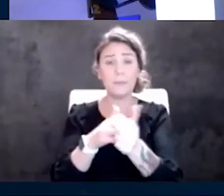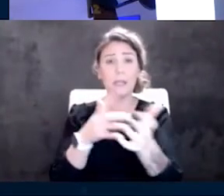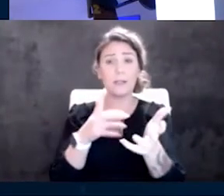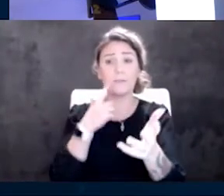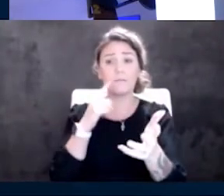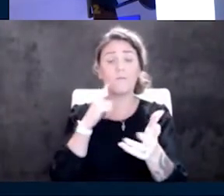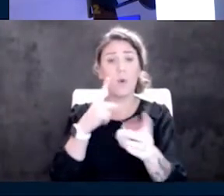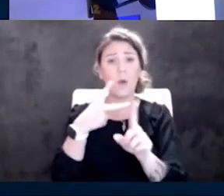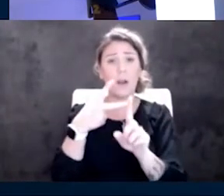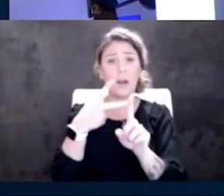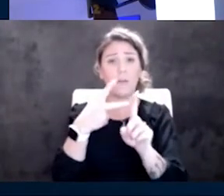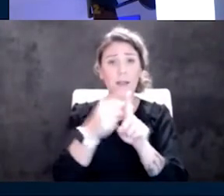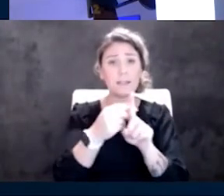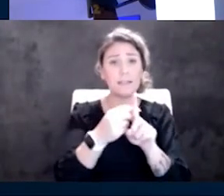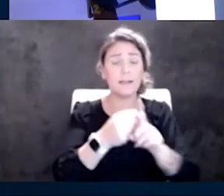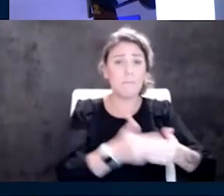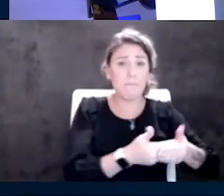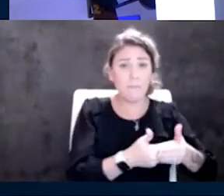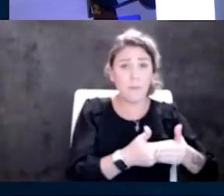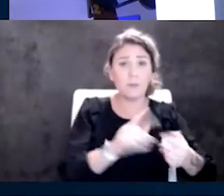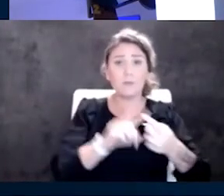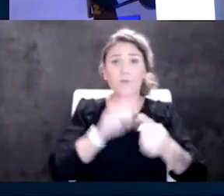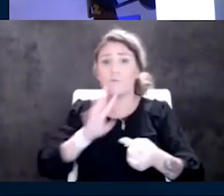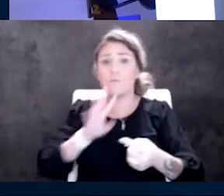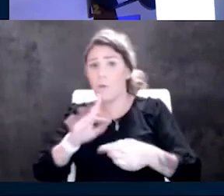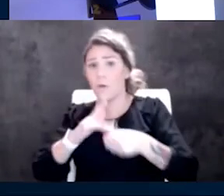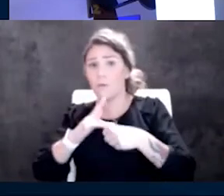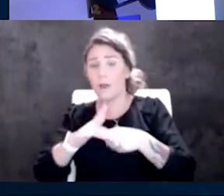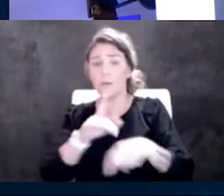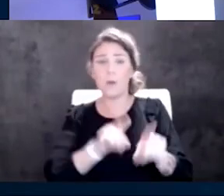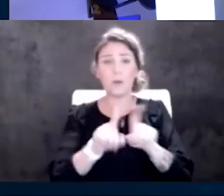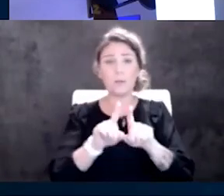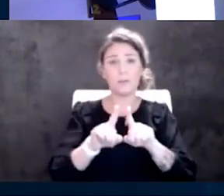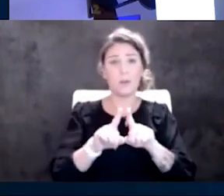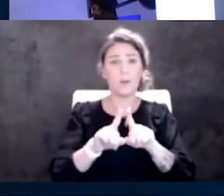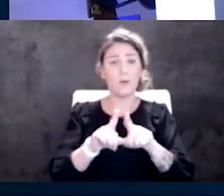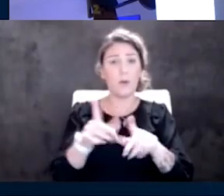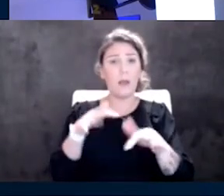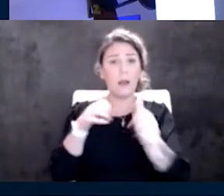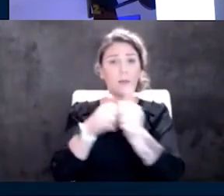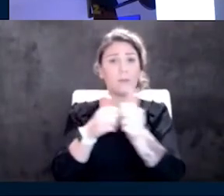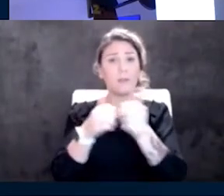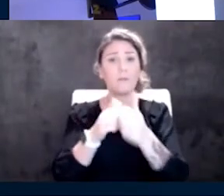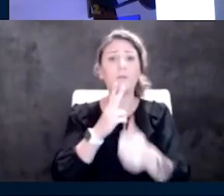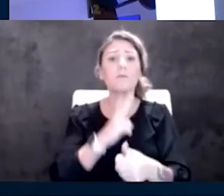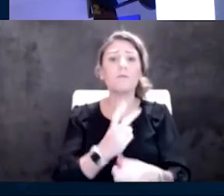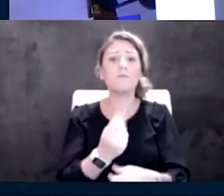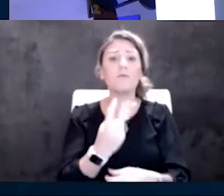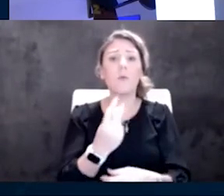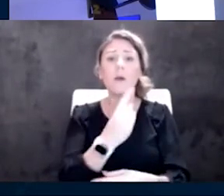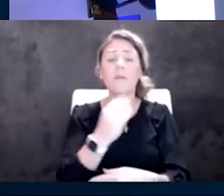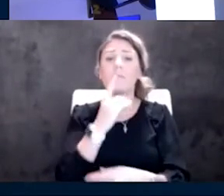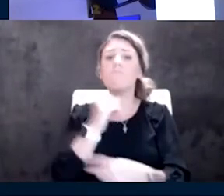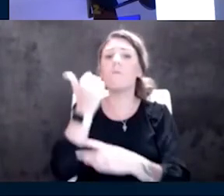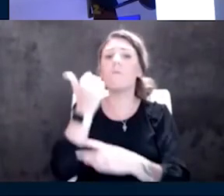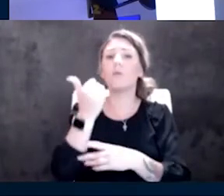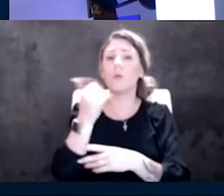four-year-olds will be available. And also, can you update us on 12 and up boosters? Dr. Satterwhite?